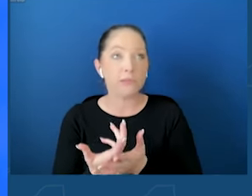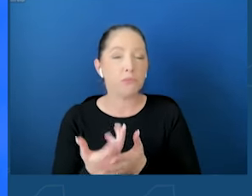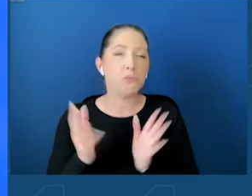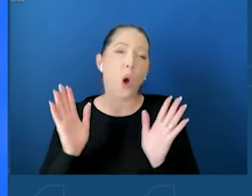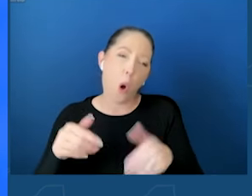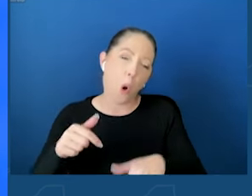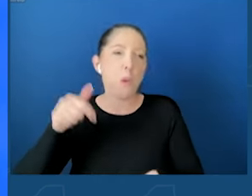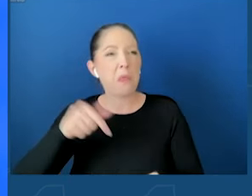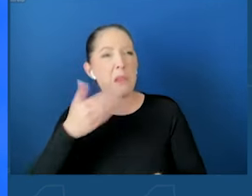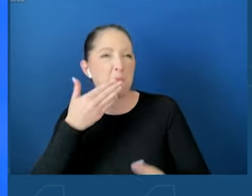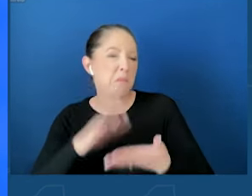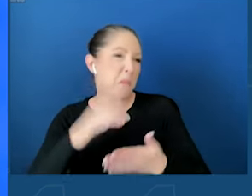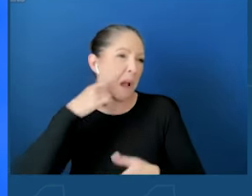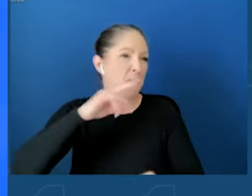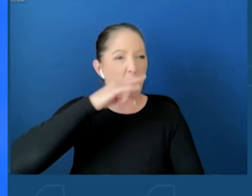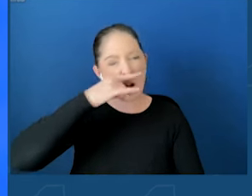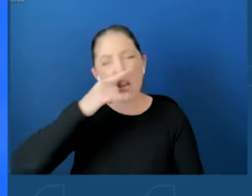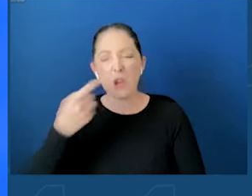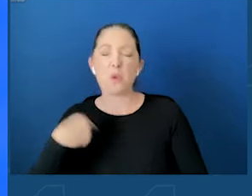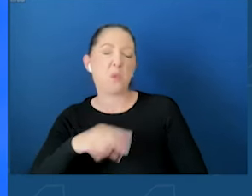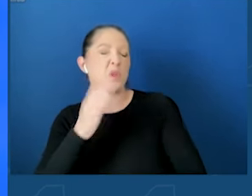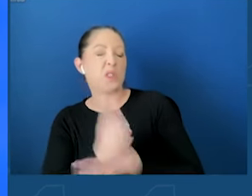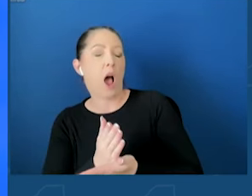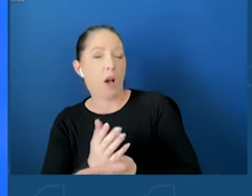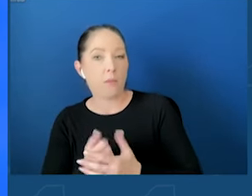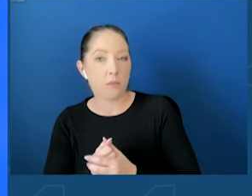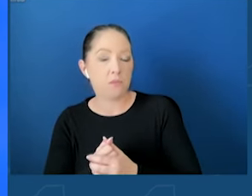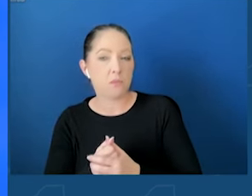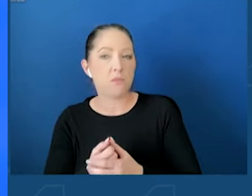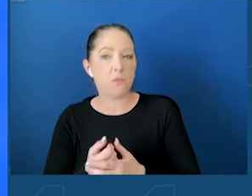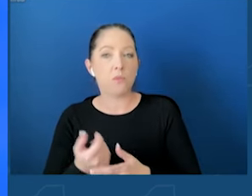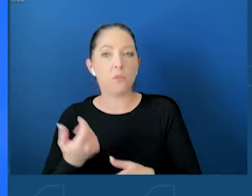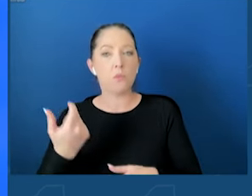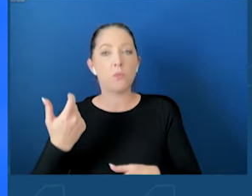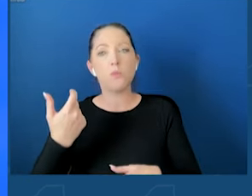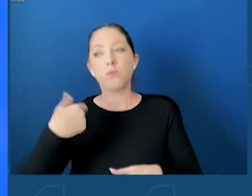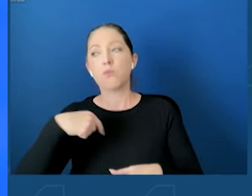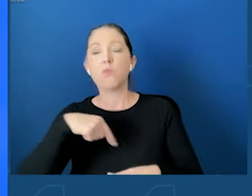for kids and we're going to stop. Or we'll find a way to have controls, right?